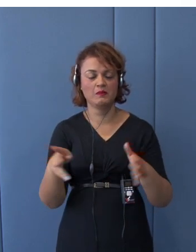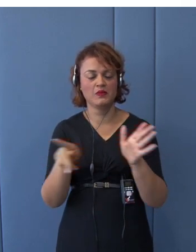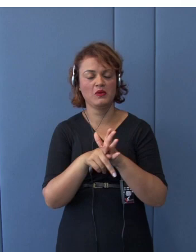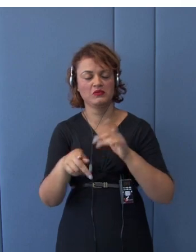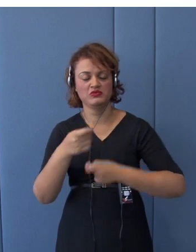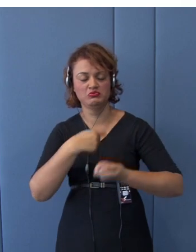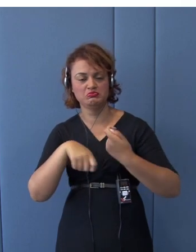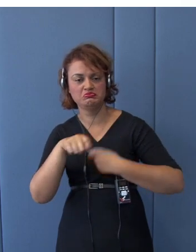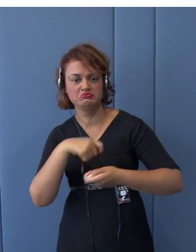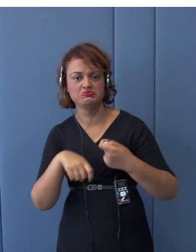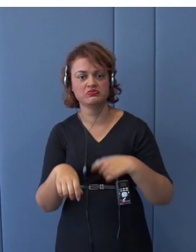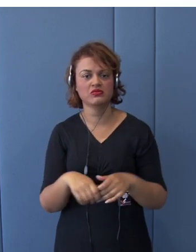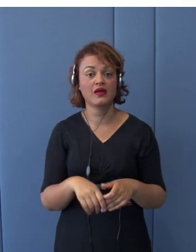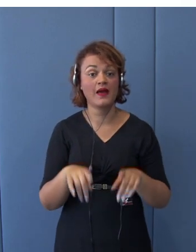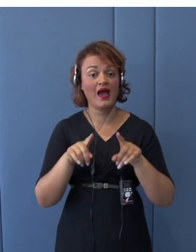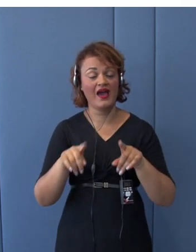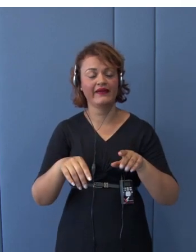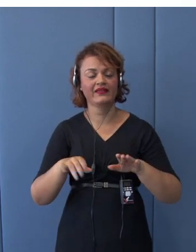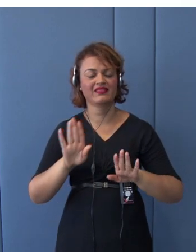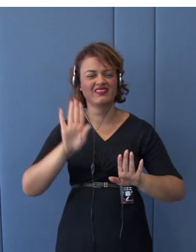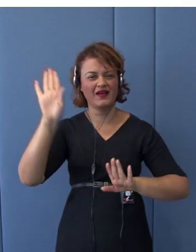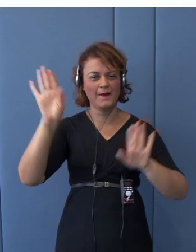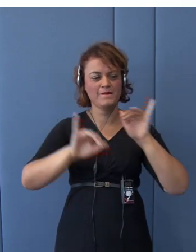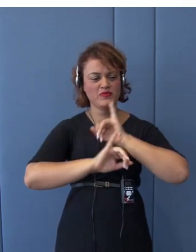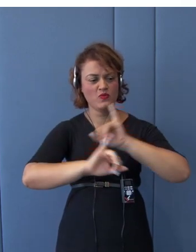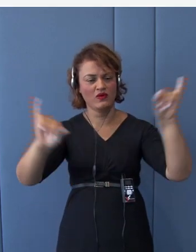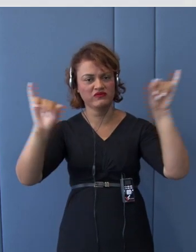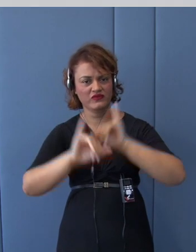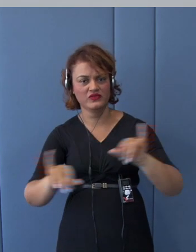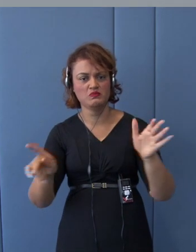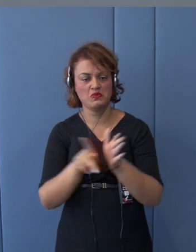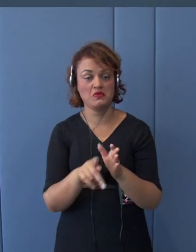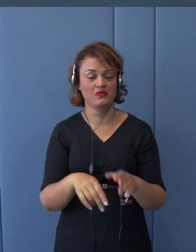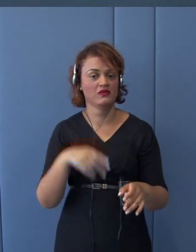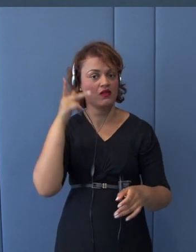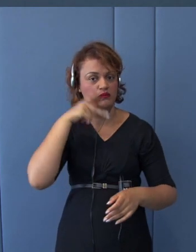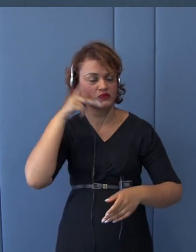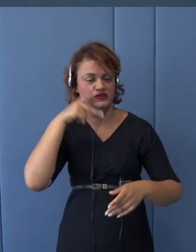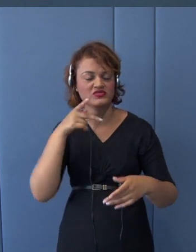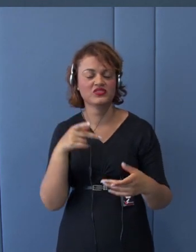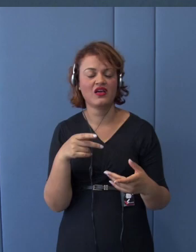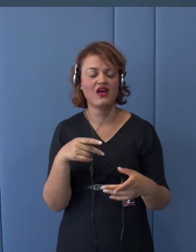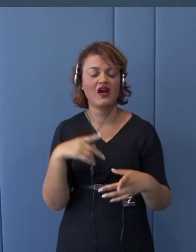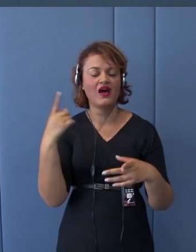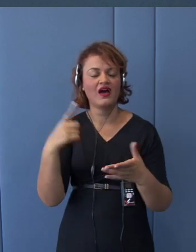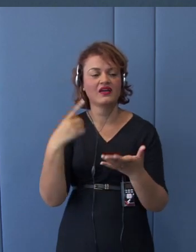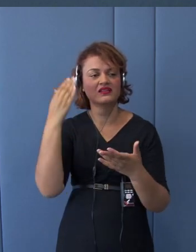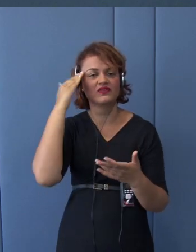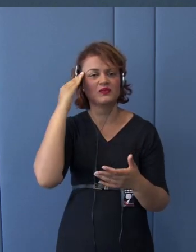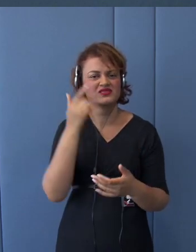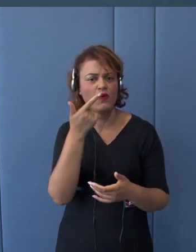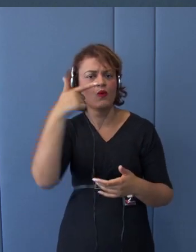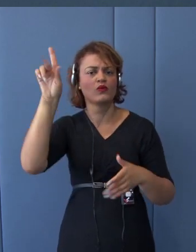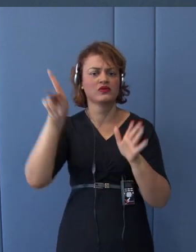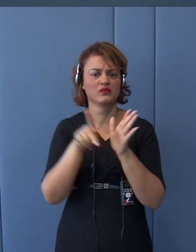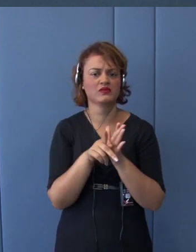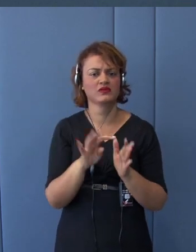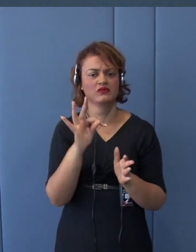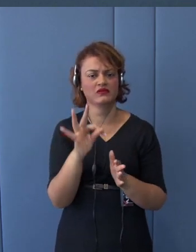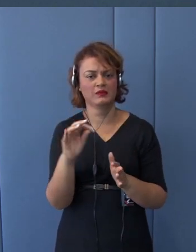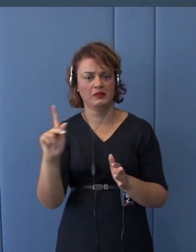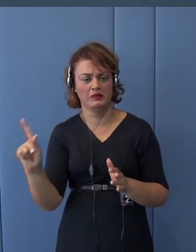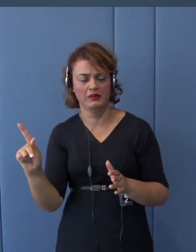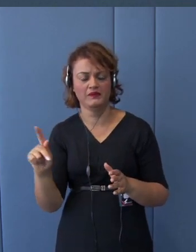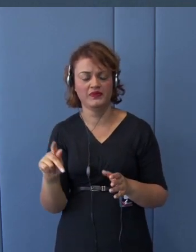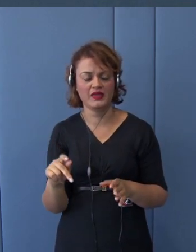others complaining about the TPP. But we all thought that once Madam Hillary Clinton would be